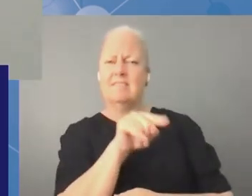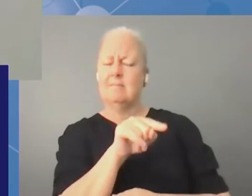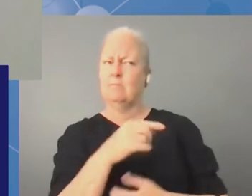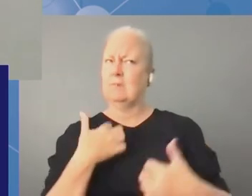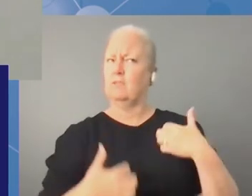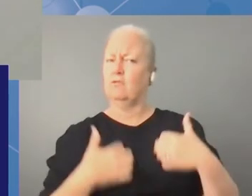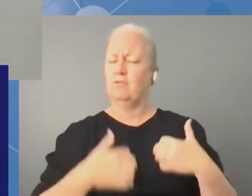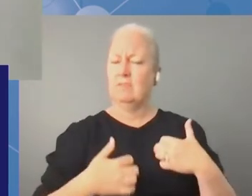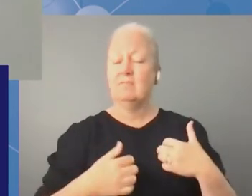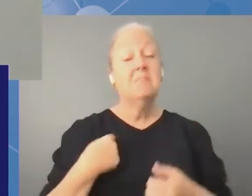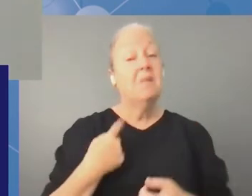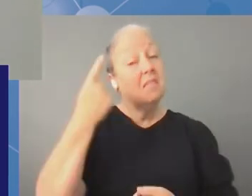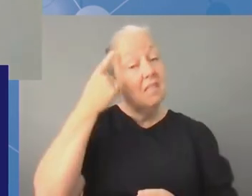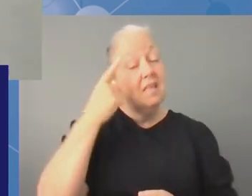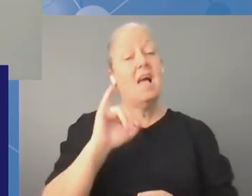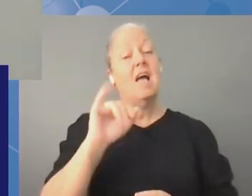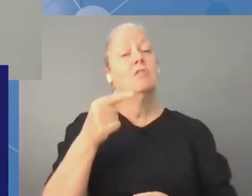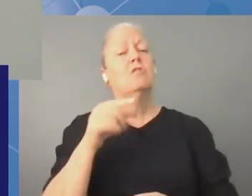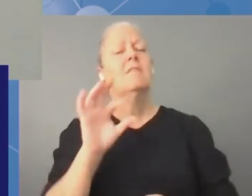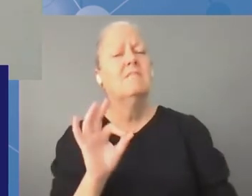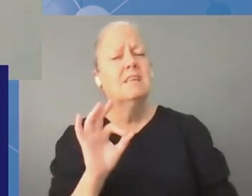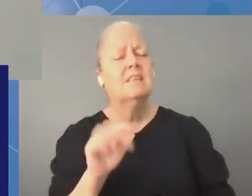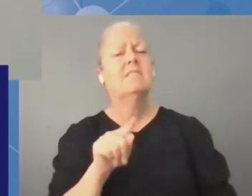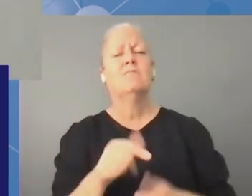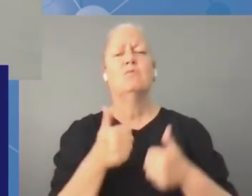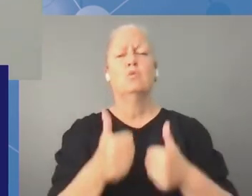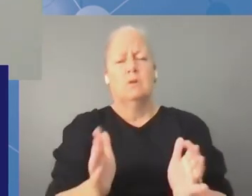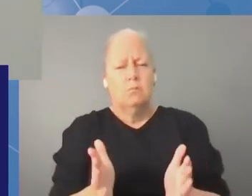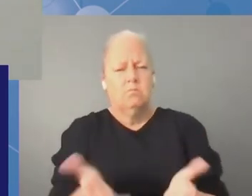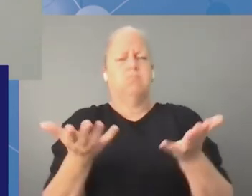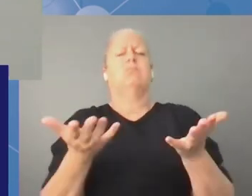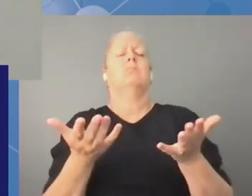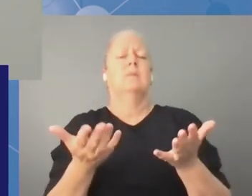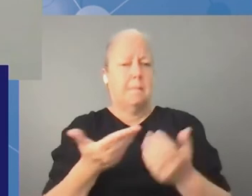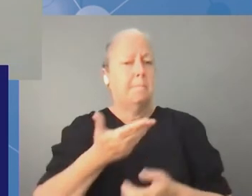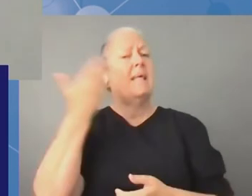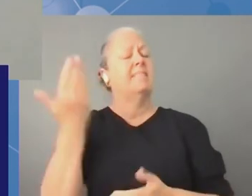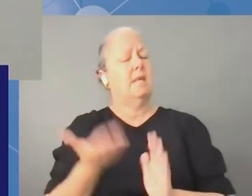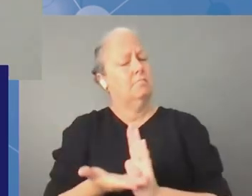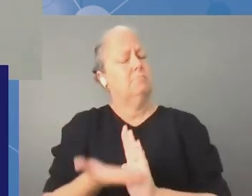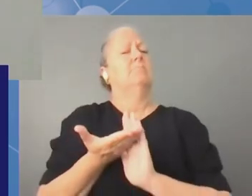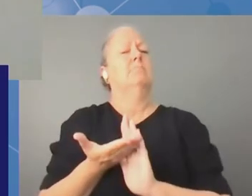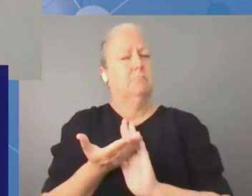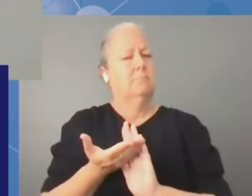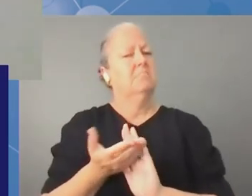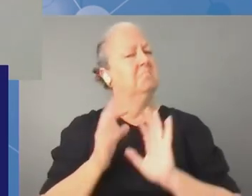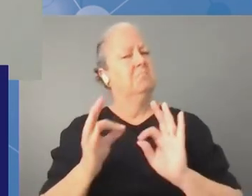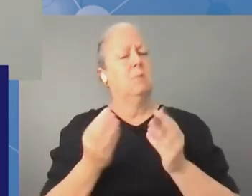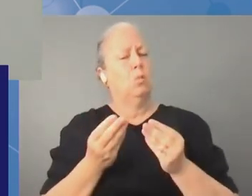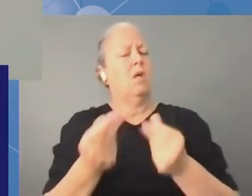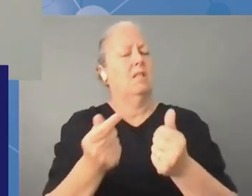uh this igf really gave a quality boost and i hope that to see that continuing in the next years thank you very much